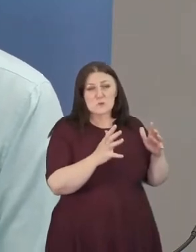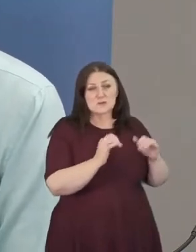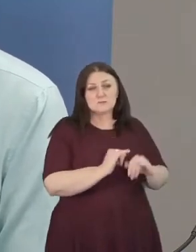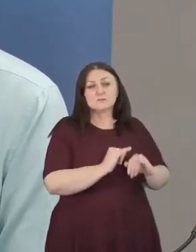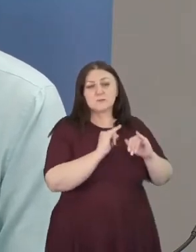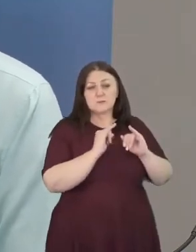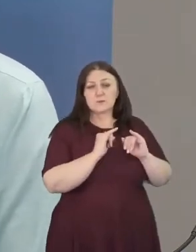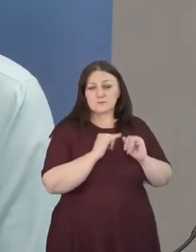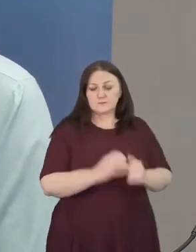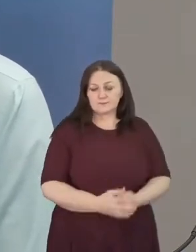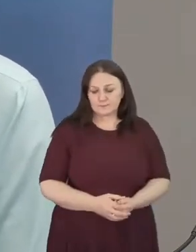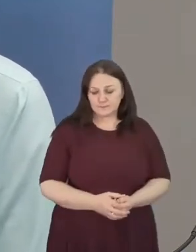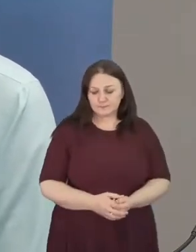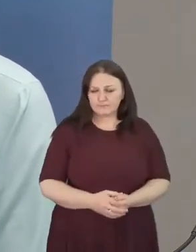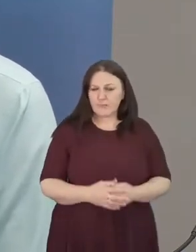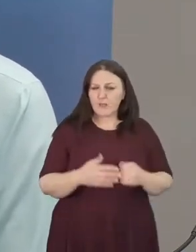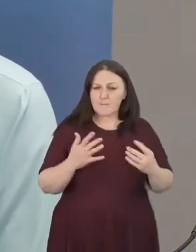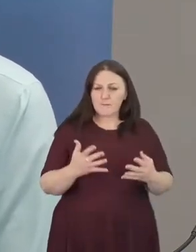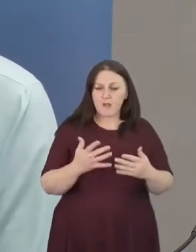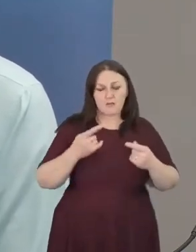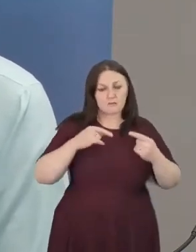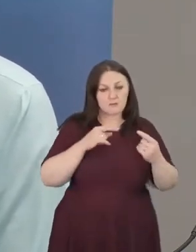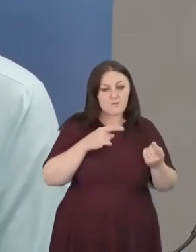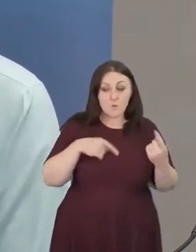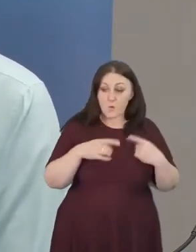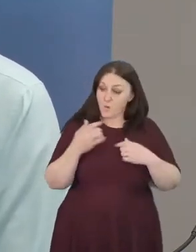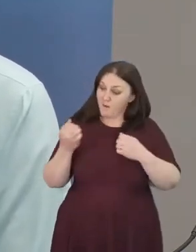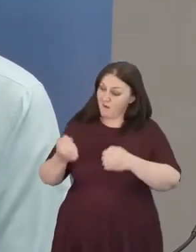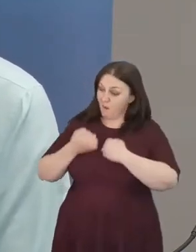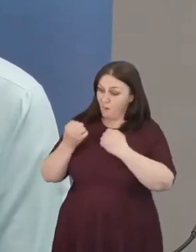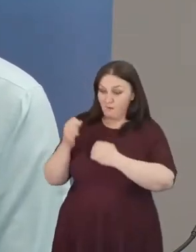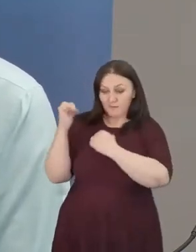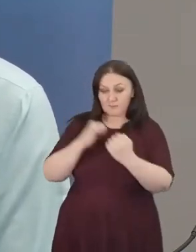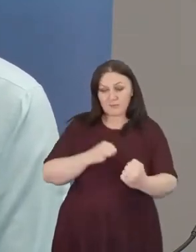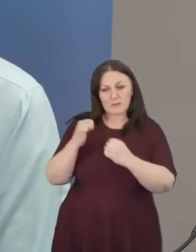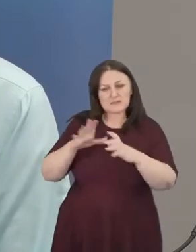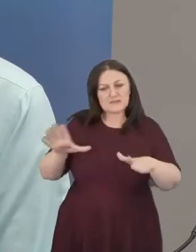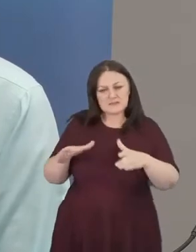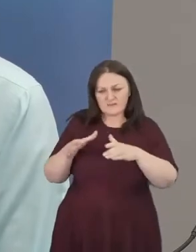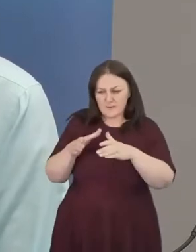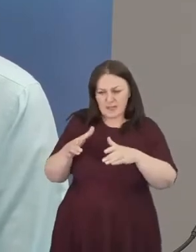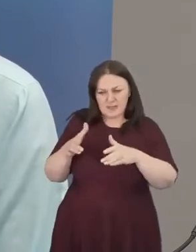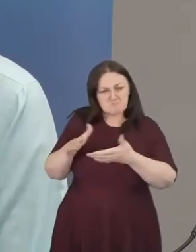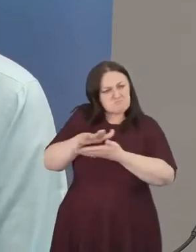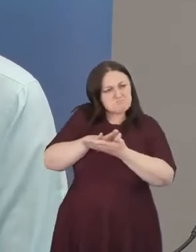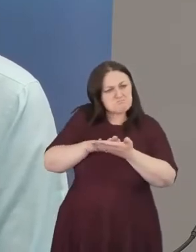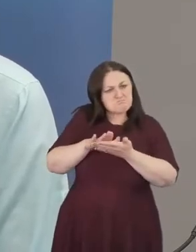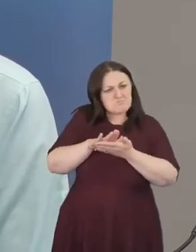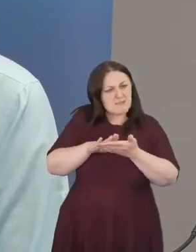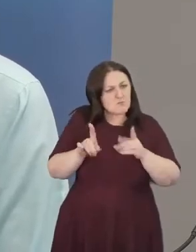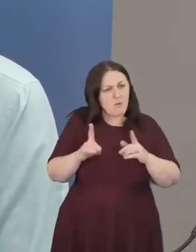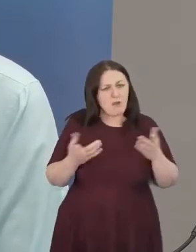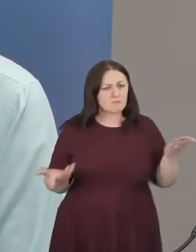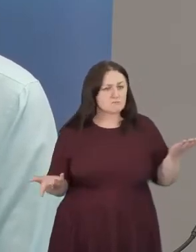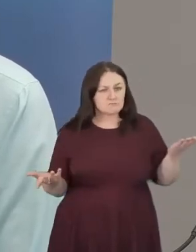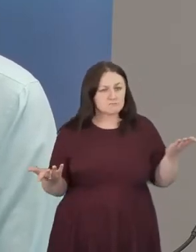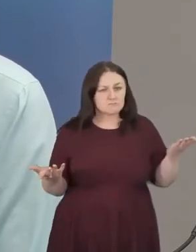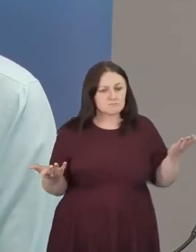But what does all that mean for our Baptist family, for